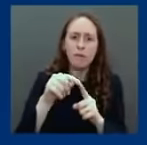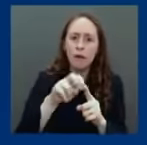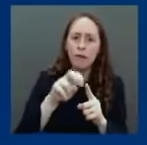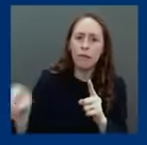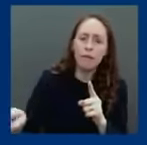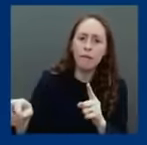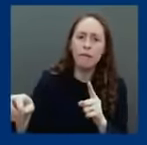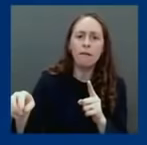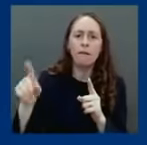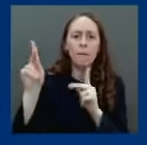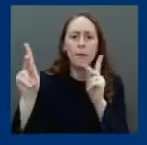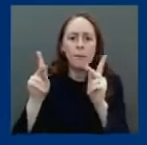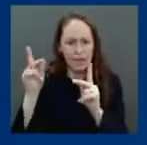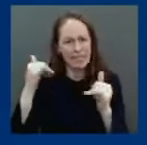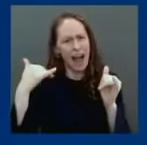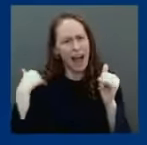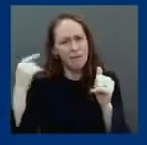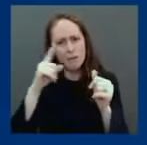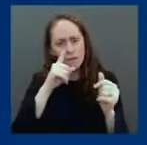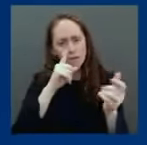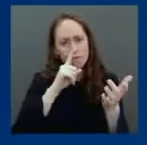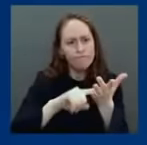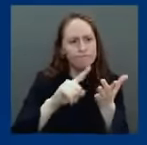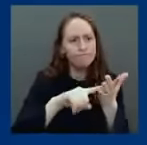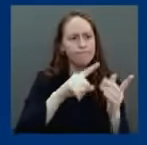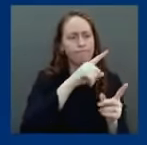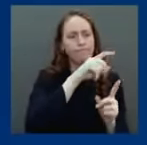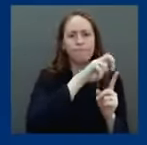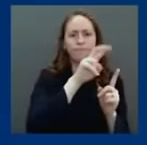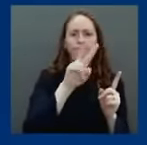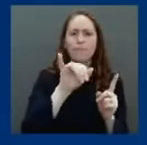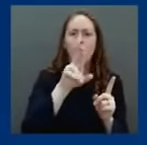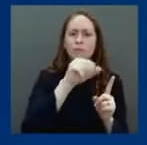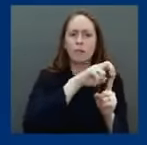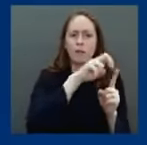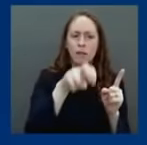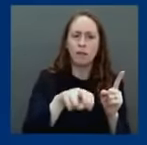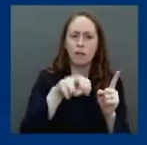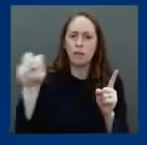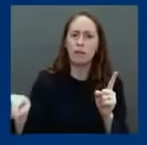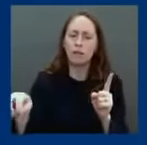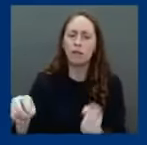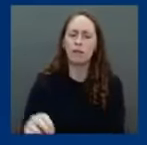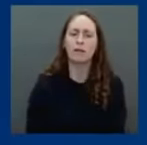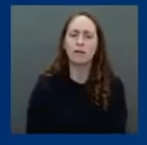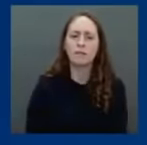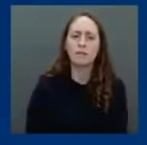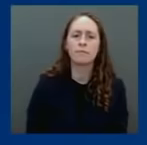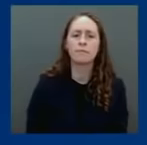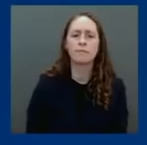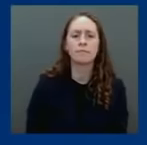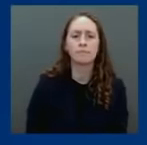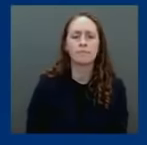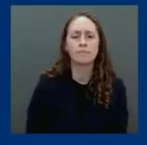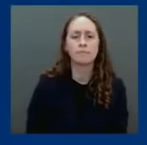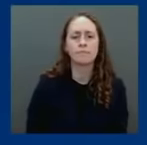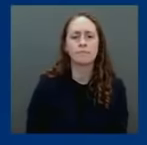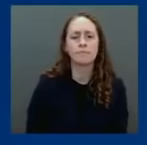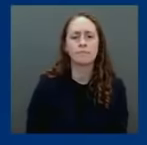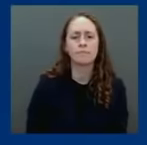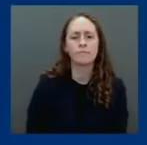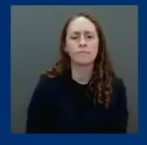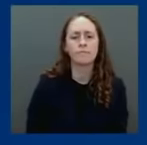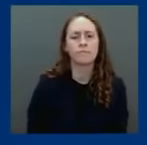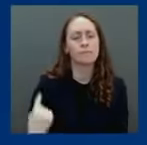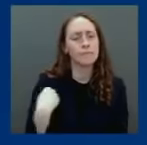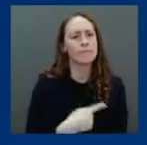went from what was very likely an animal reservoir, given the similarity with bat viruses, how that happened to go